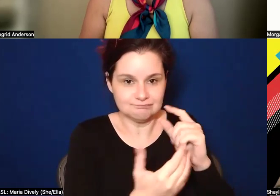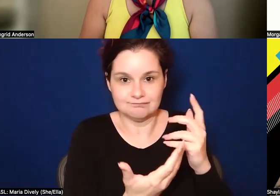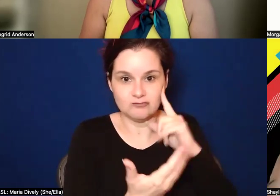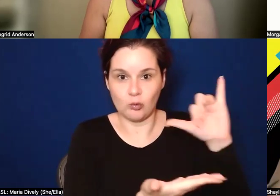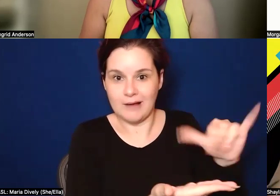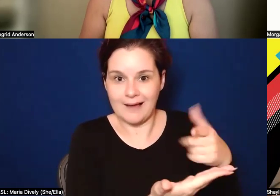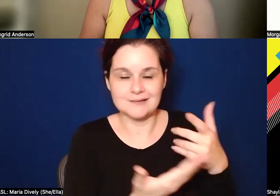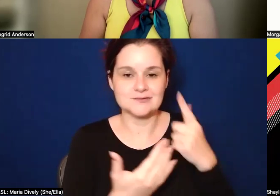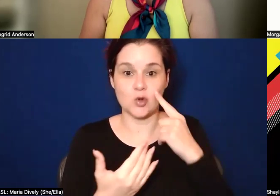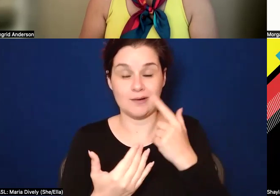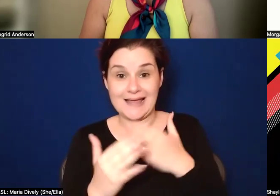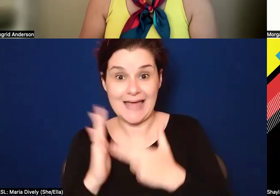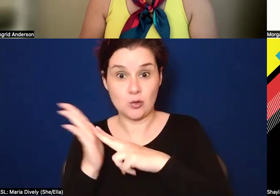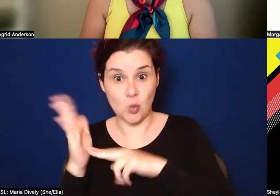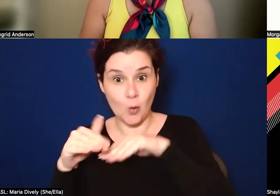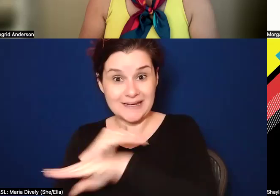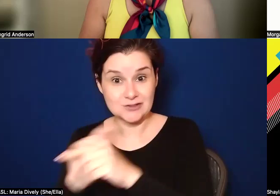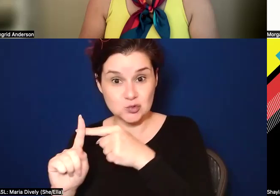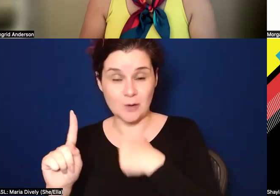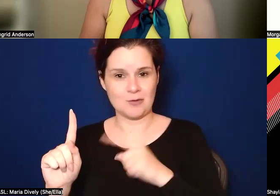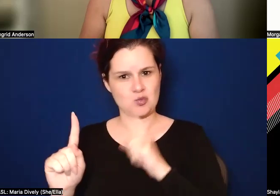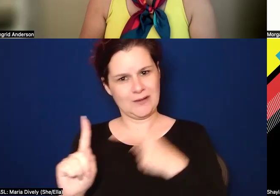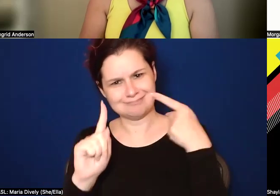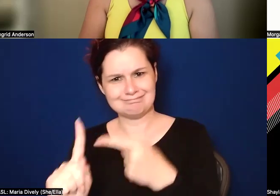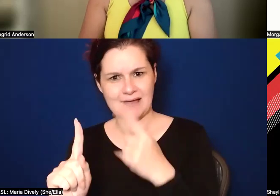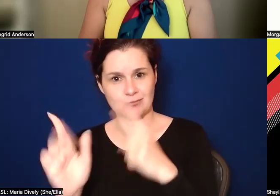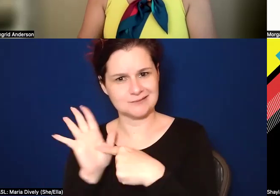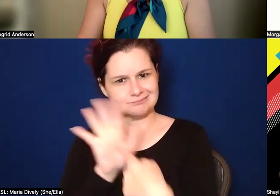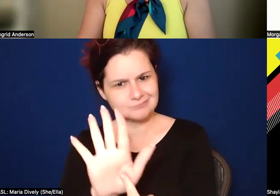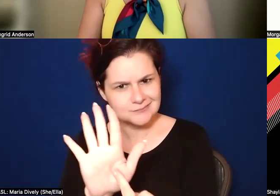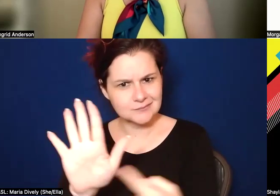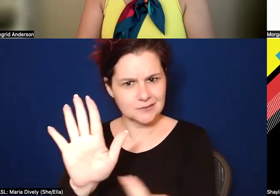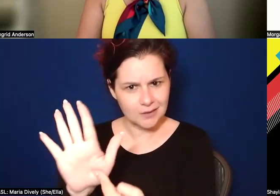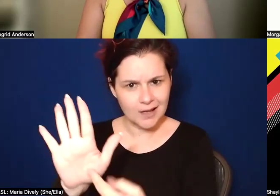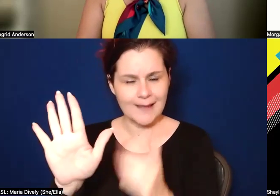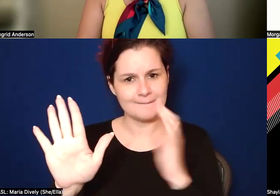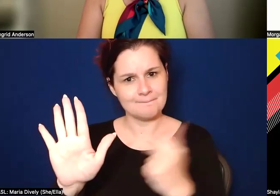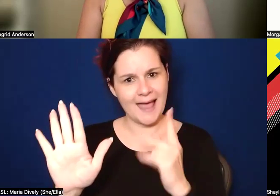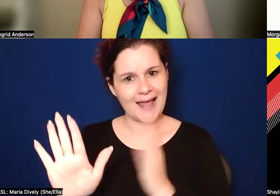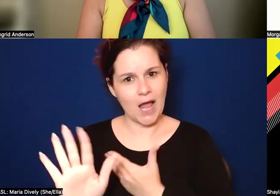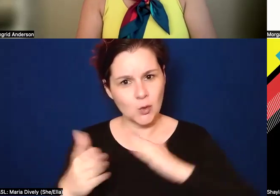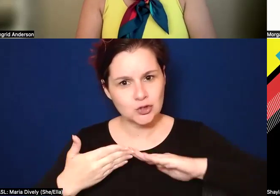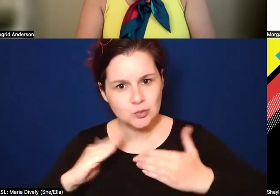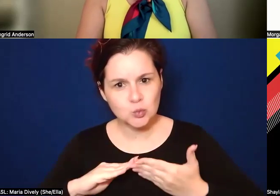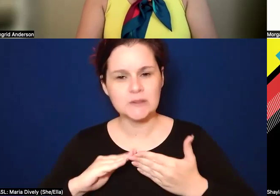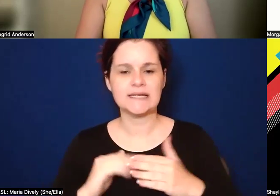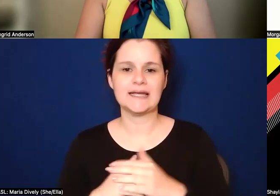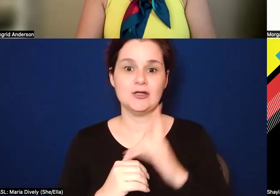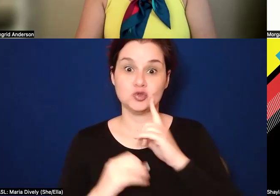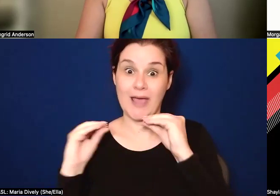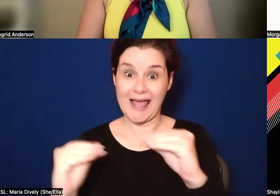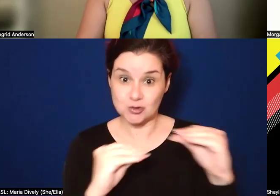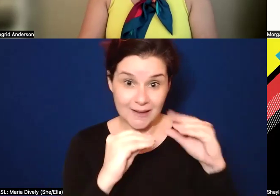and then on top of that enrollment issue, so really highlighting that and bringing that into power and bringing that back into our community to educate